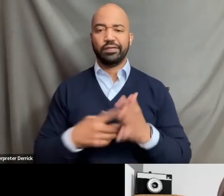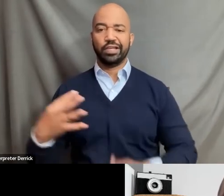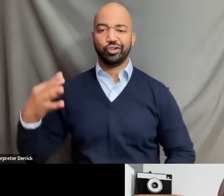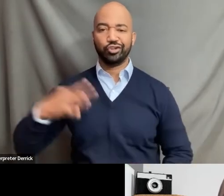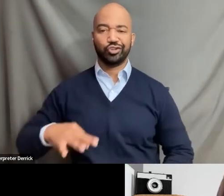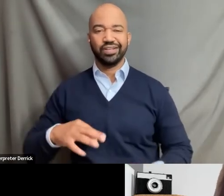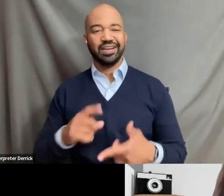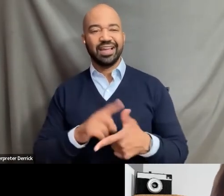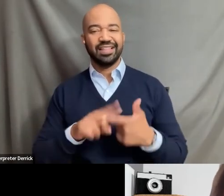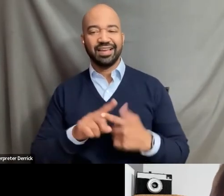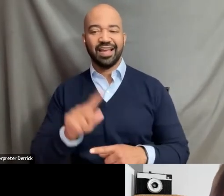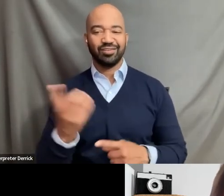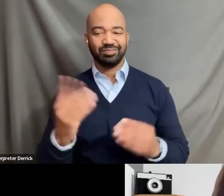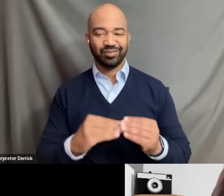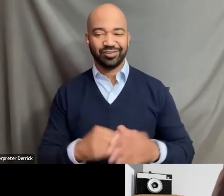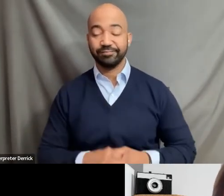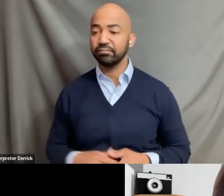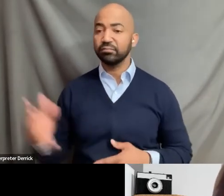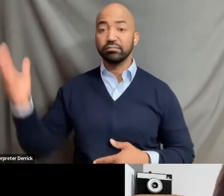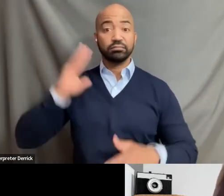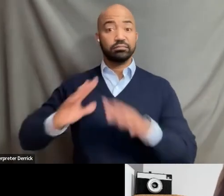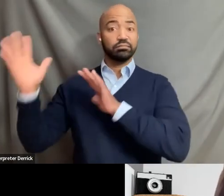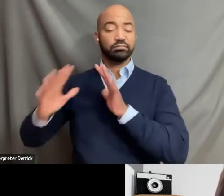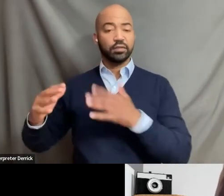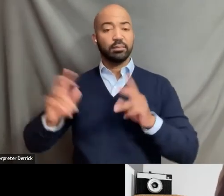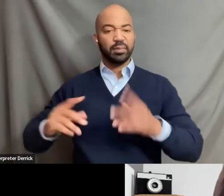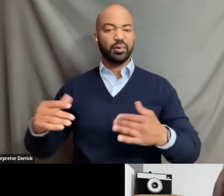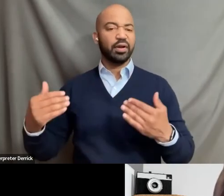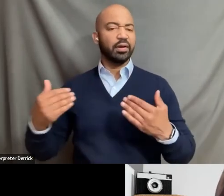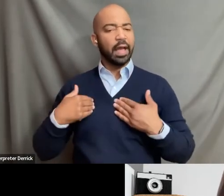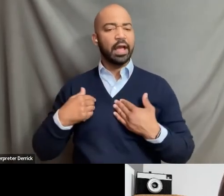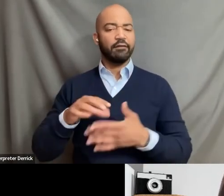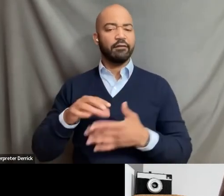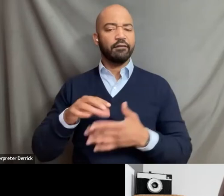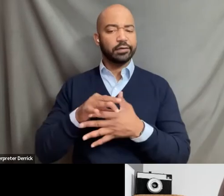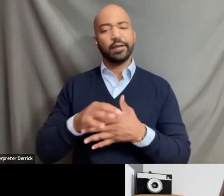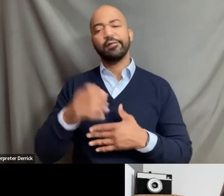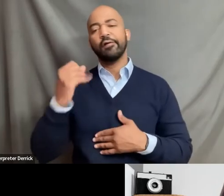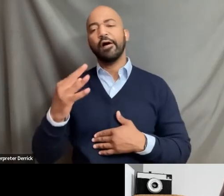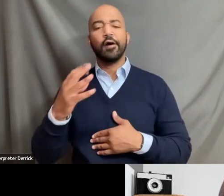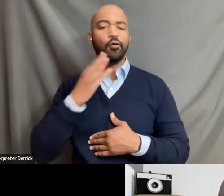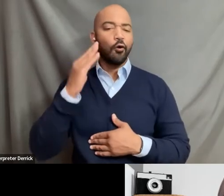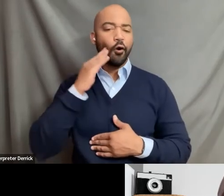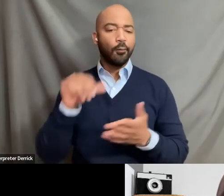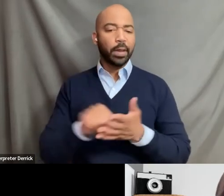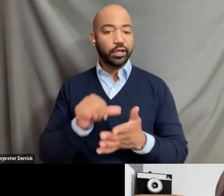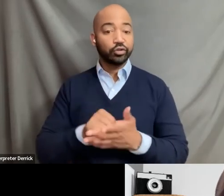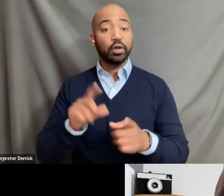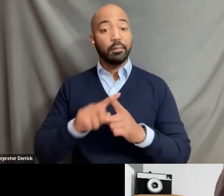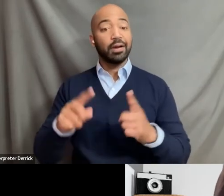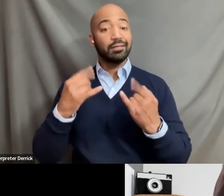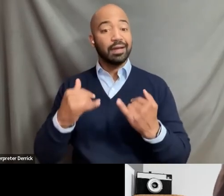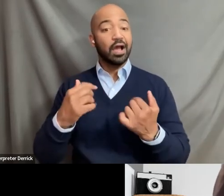In the olden days, everybody had had their content on their, their homepage, etc. All this content is now moving towards